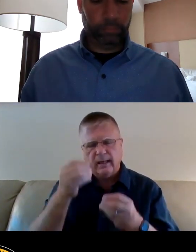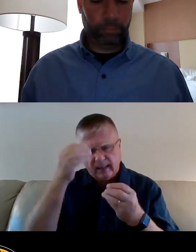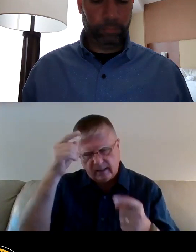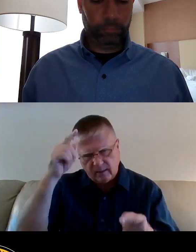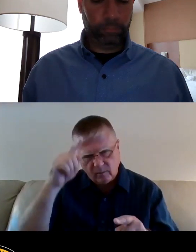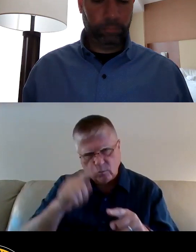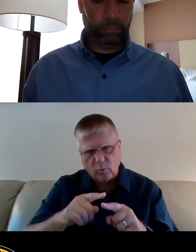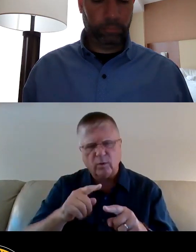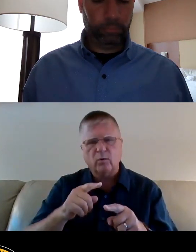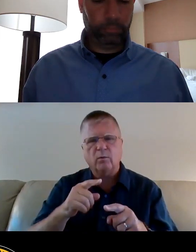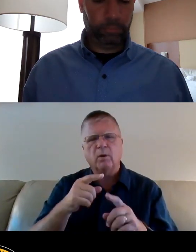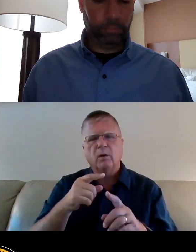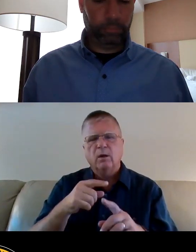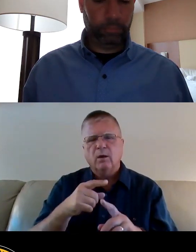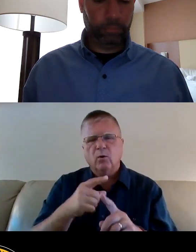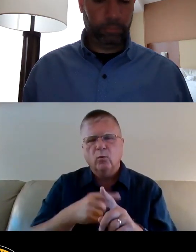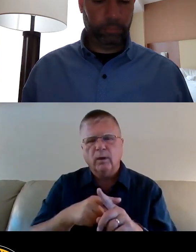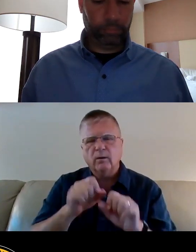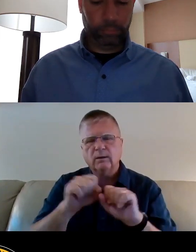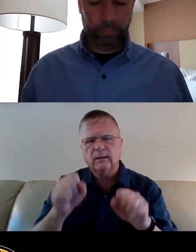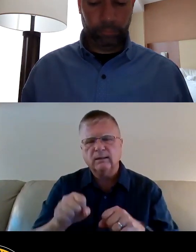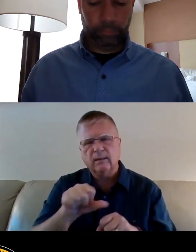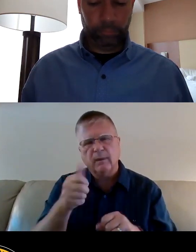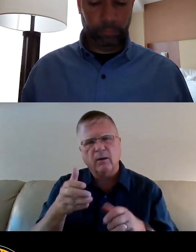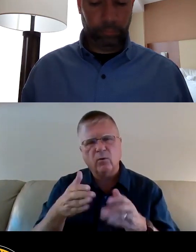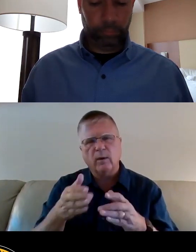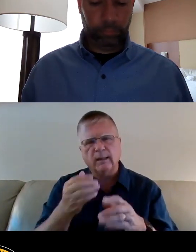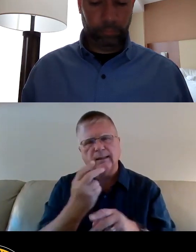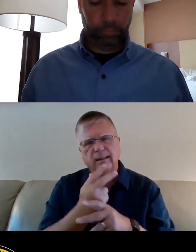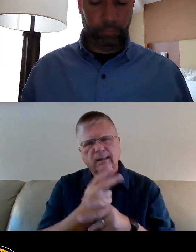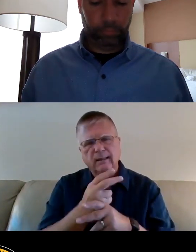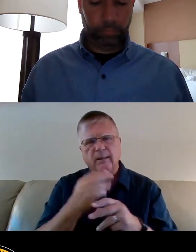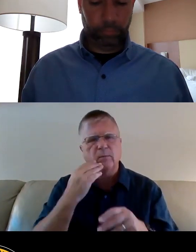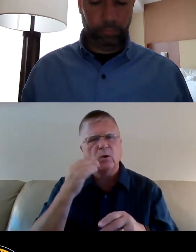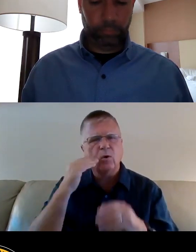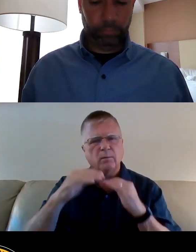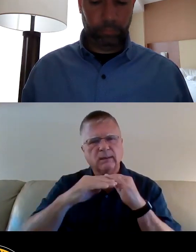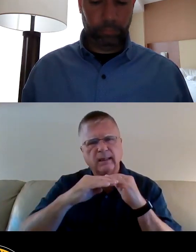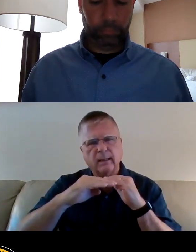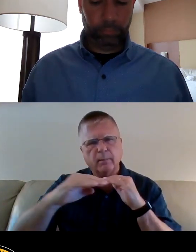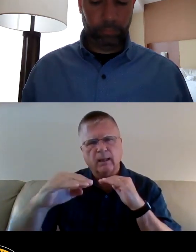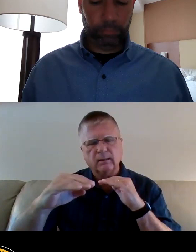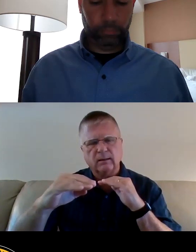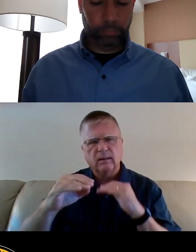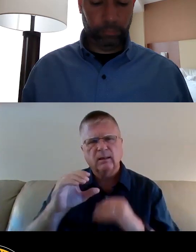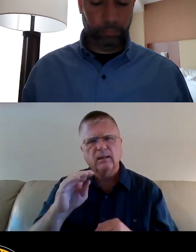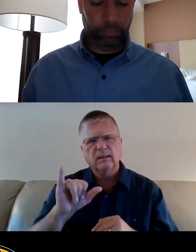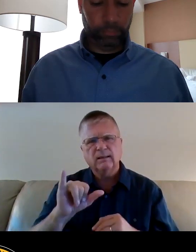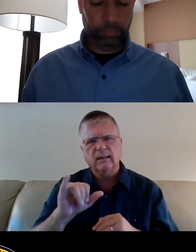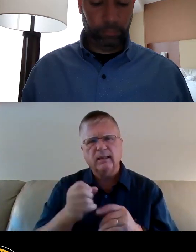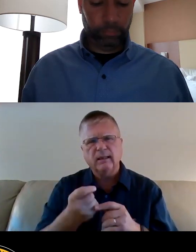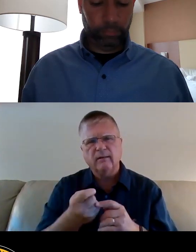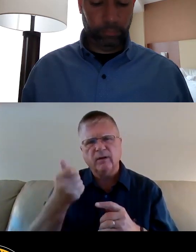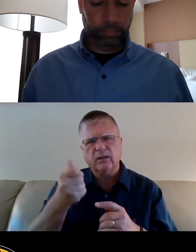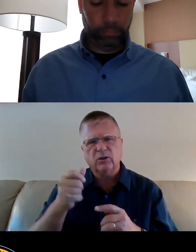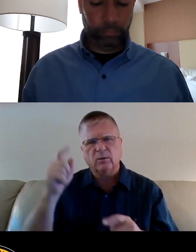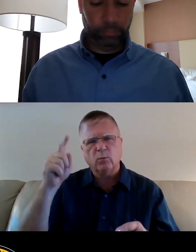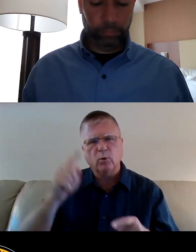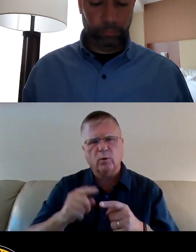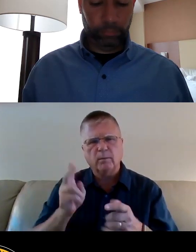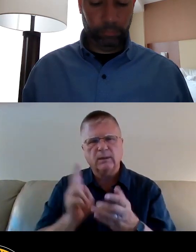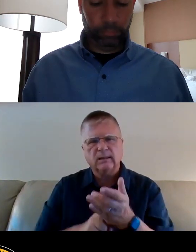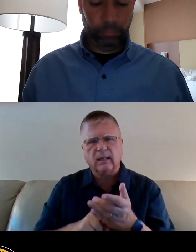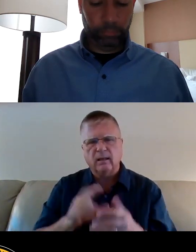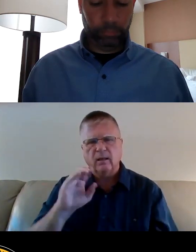other measures that can help stabilize their families and their homes. The city eviction moratorium was signed on March 5, 2021.